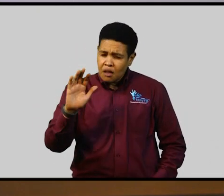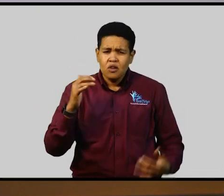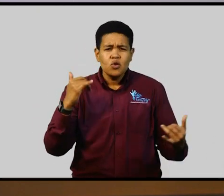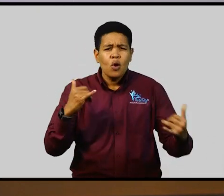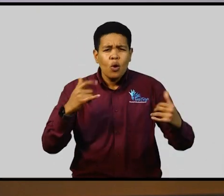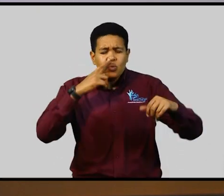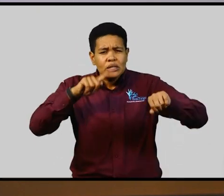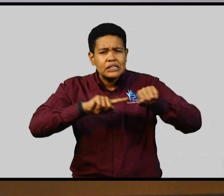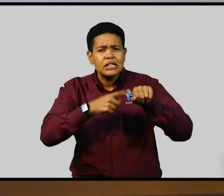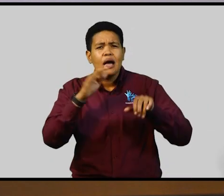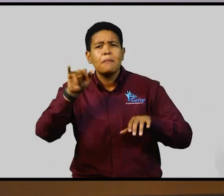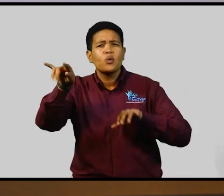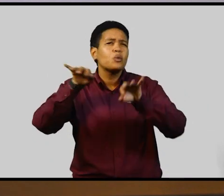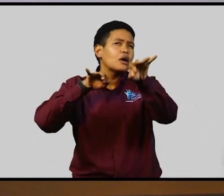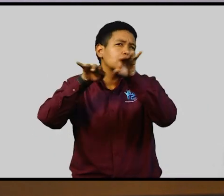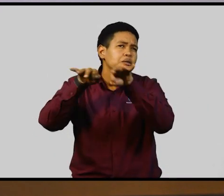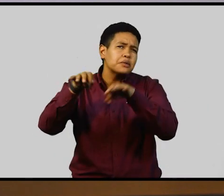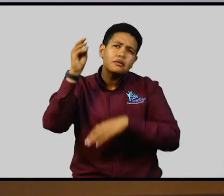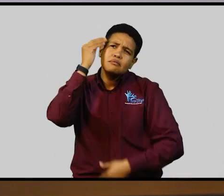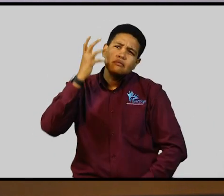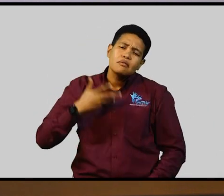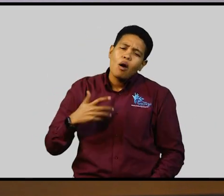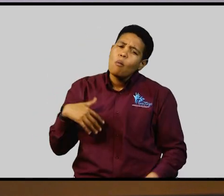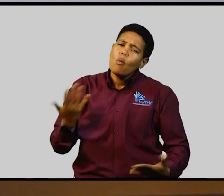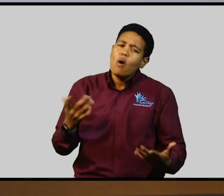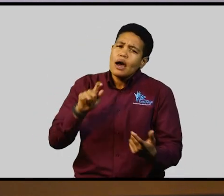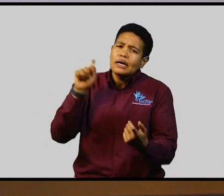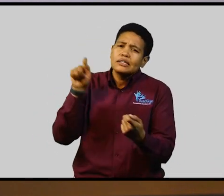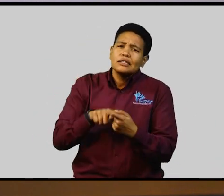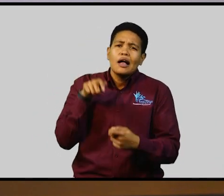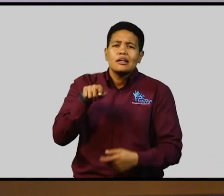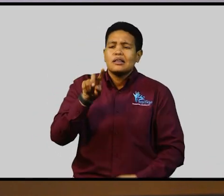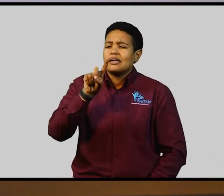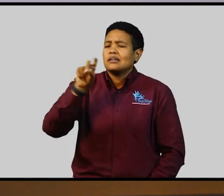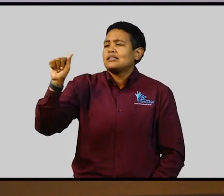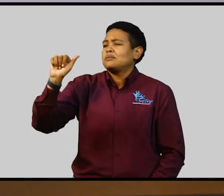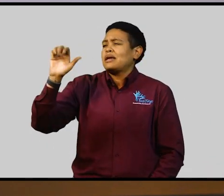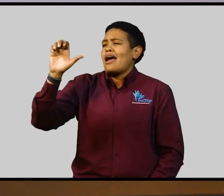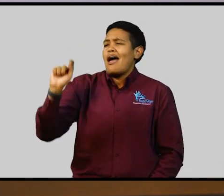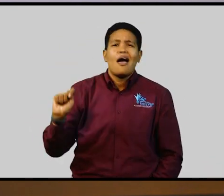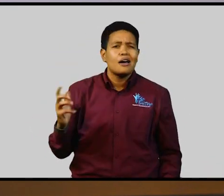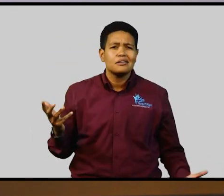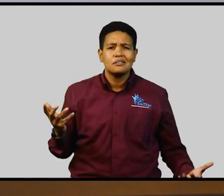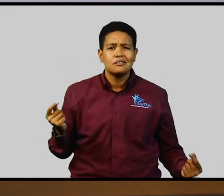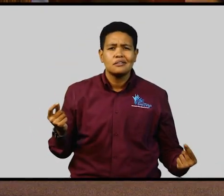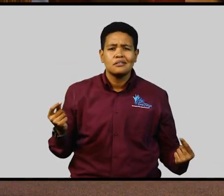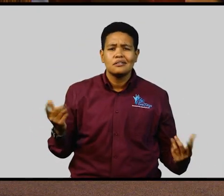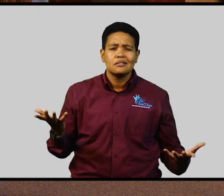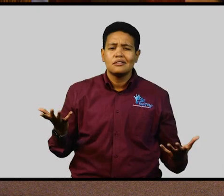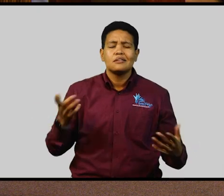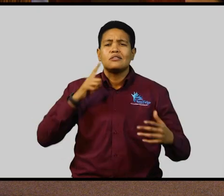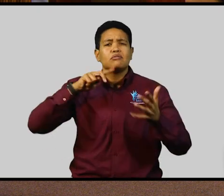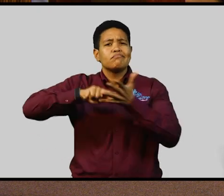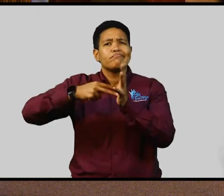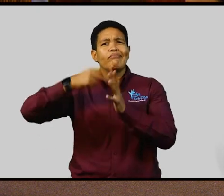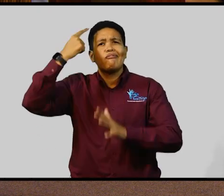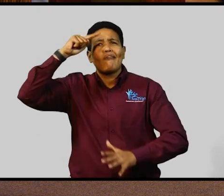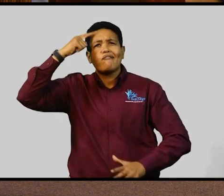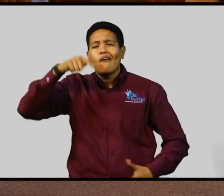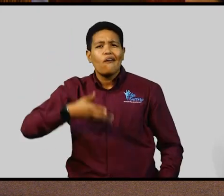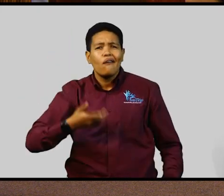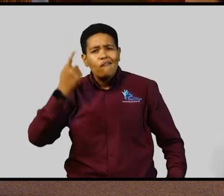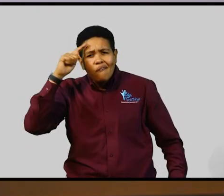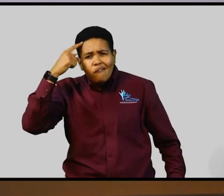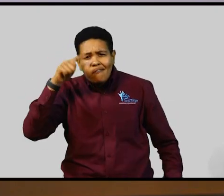Let us start by you outlining to us what exactly is this Disabilities Act and what is the intended purpose?